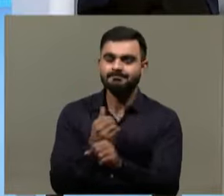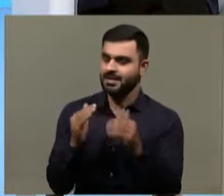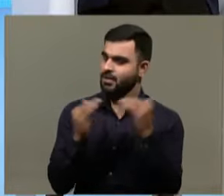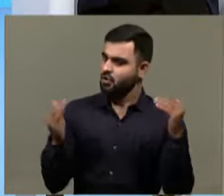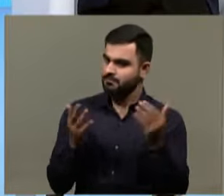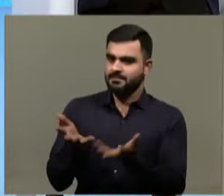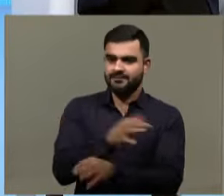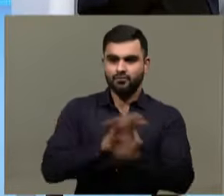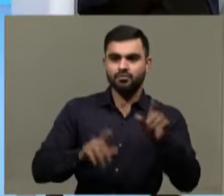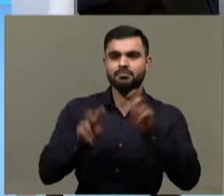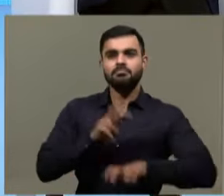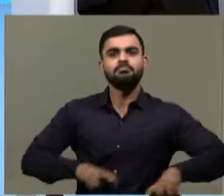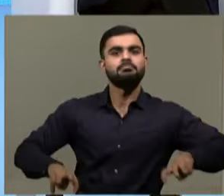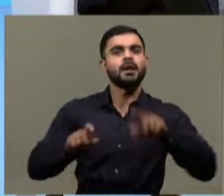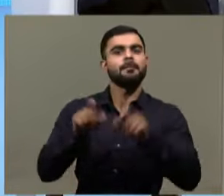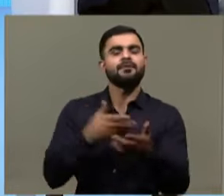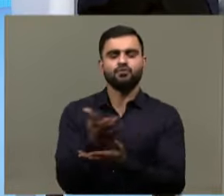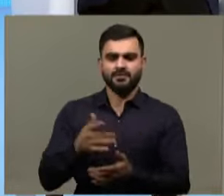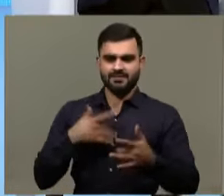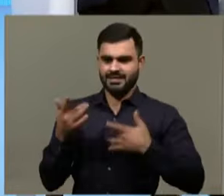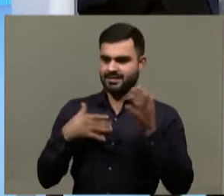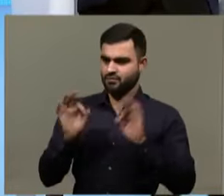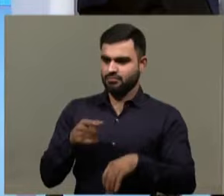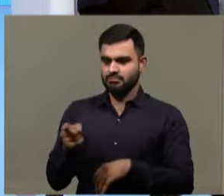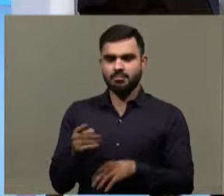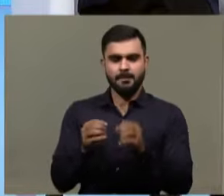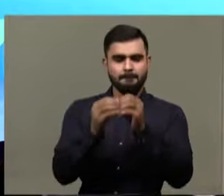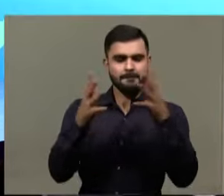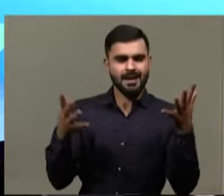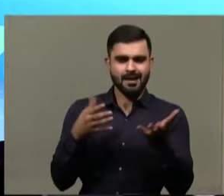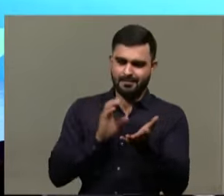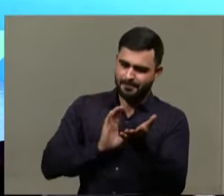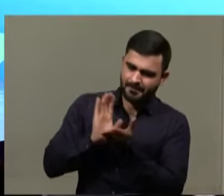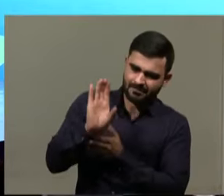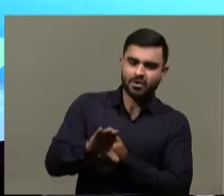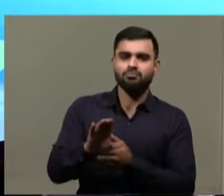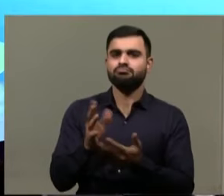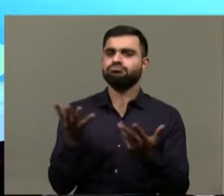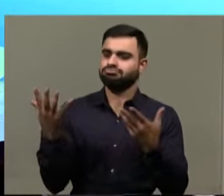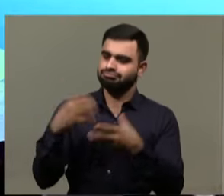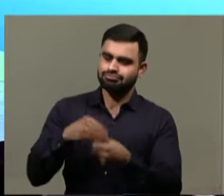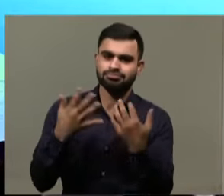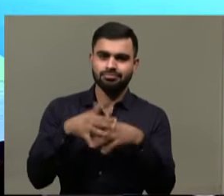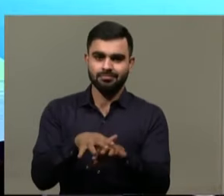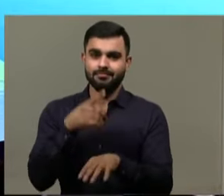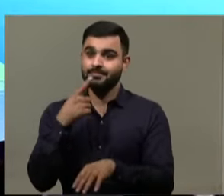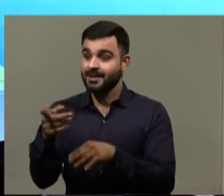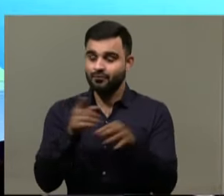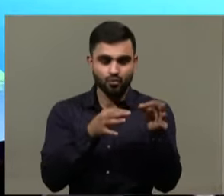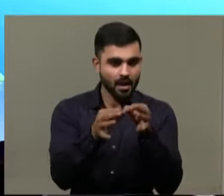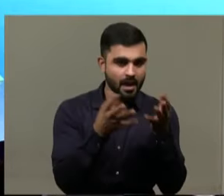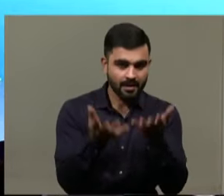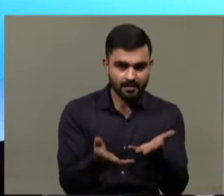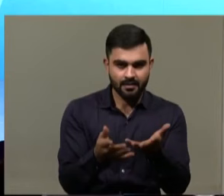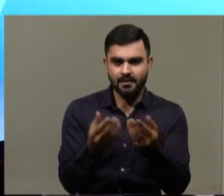equally available to all citizens. We don't realize it, but there is a larger cost we're paying for this exclusion, as Den just explained here.